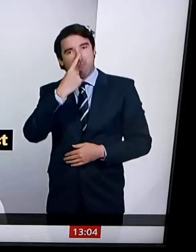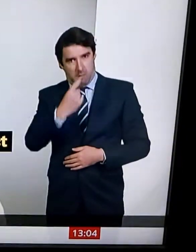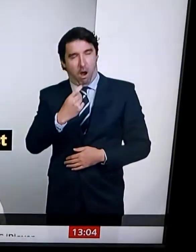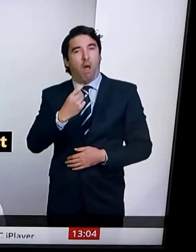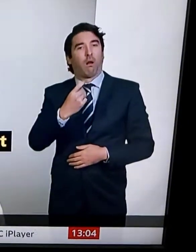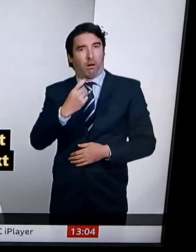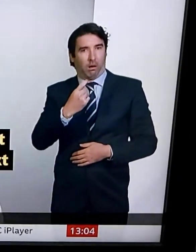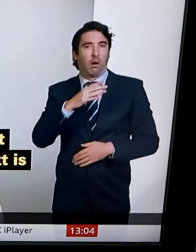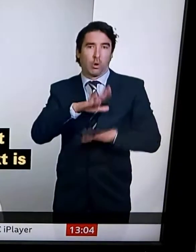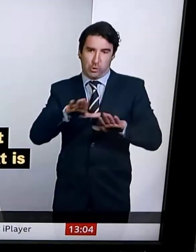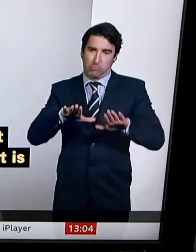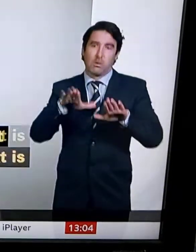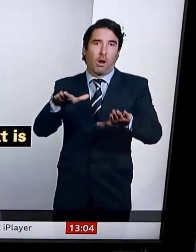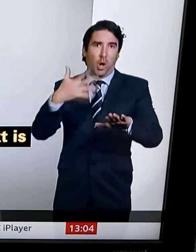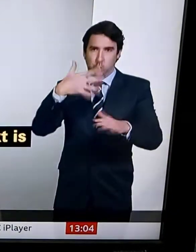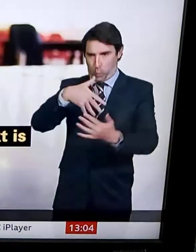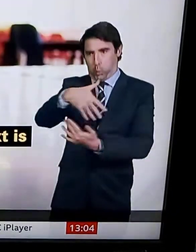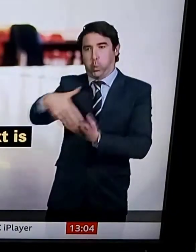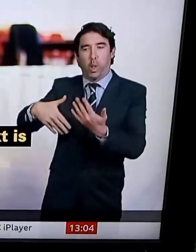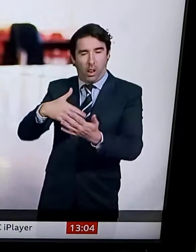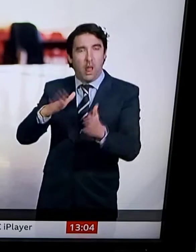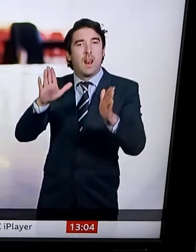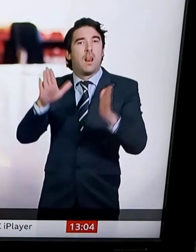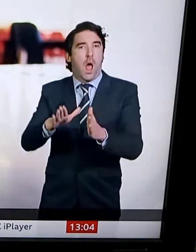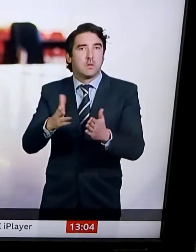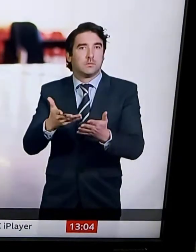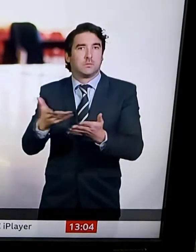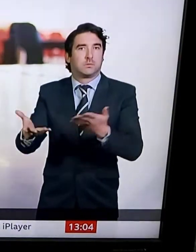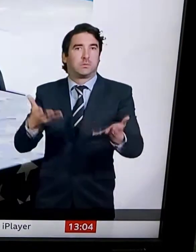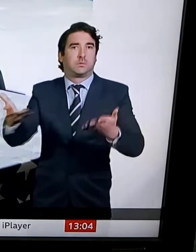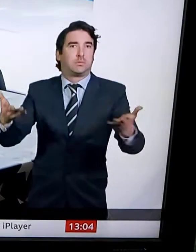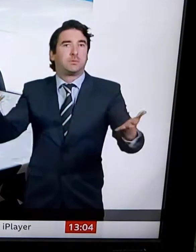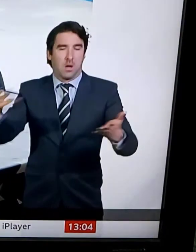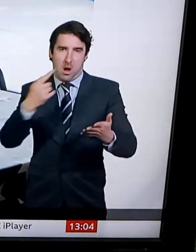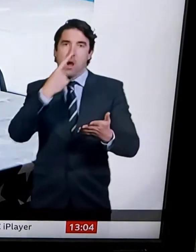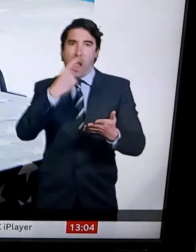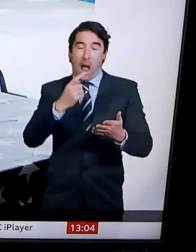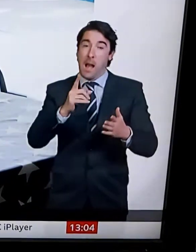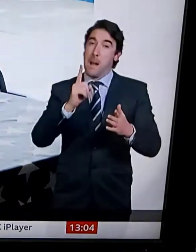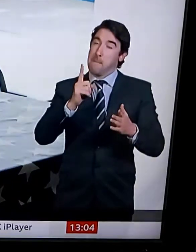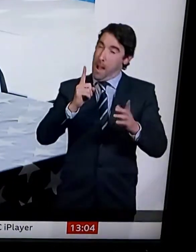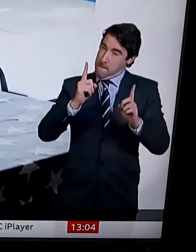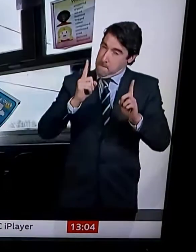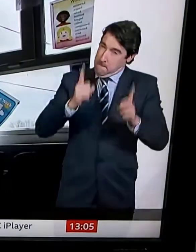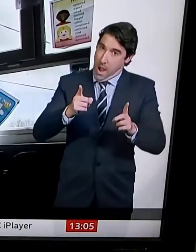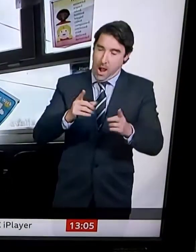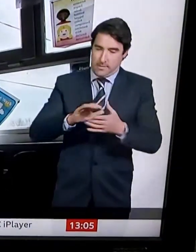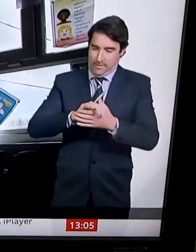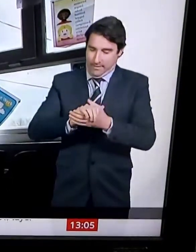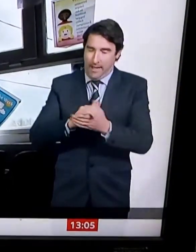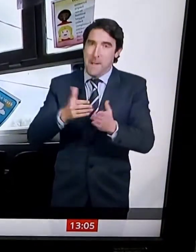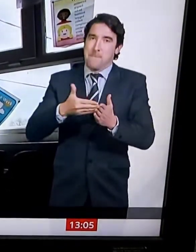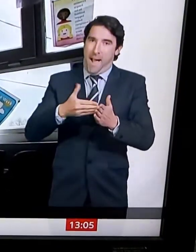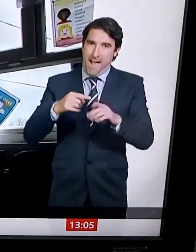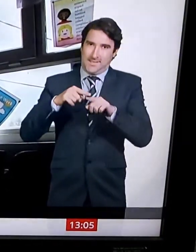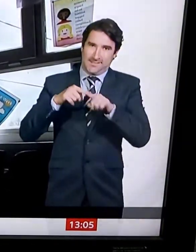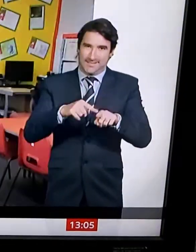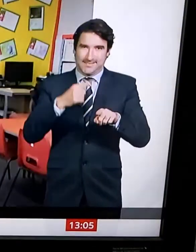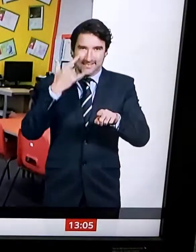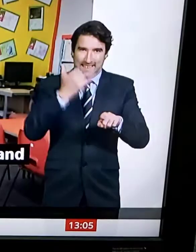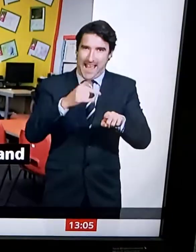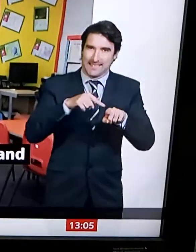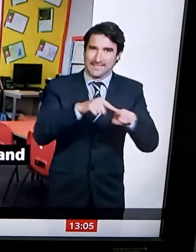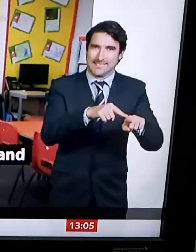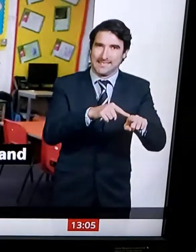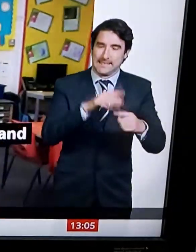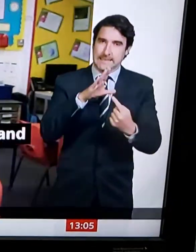they're okay. You can see there are some women on the boat as well. Majority men. Majority men. Where are you